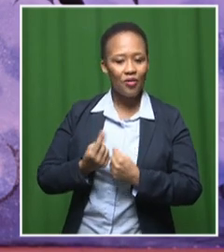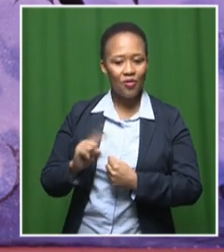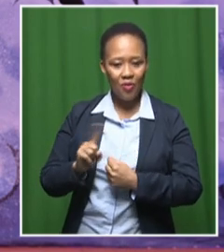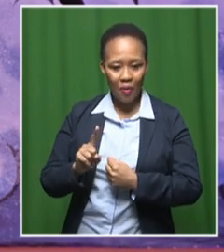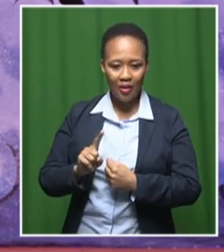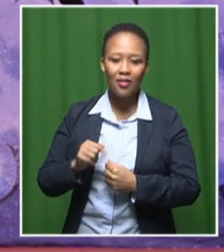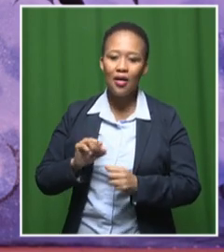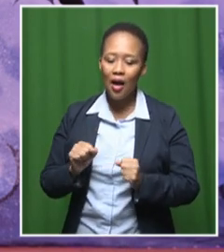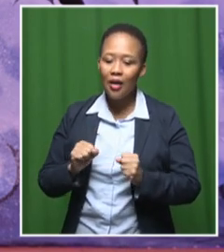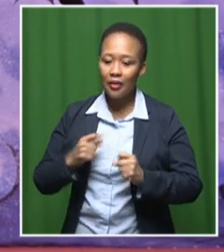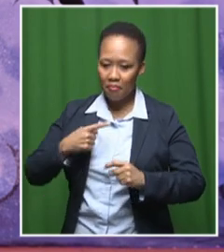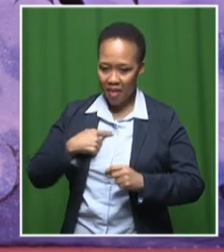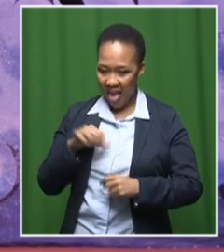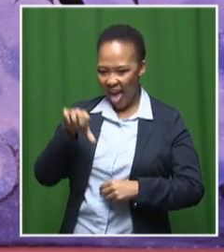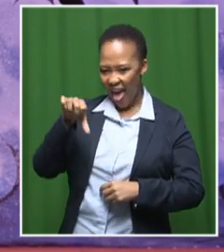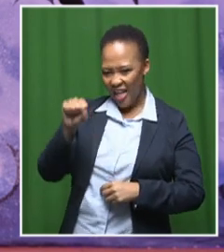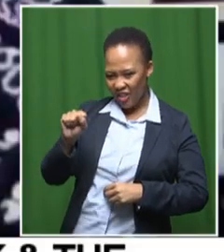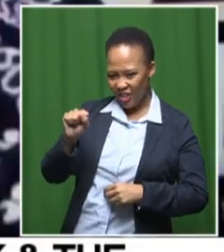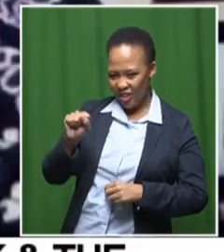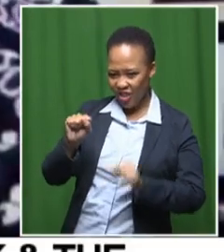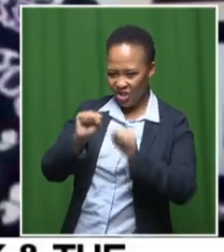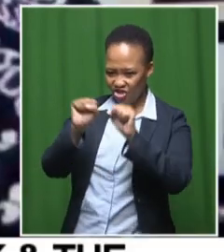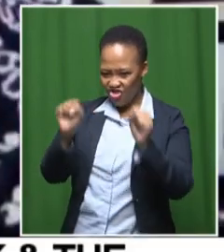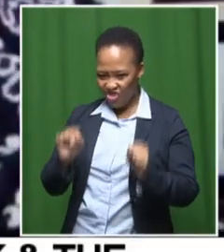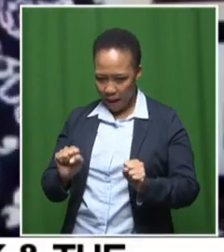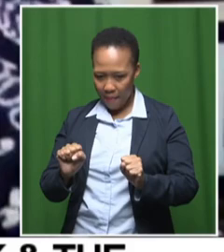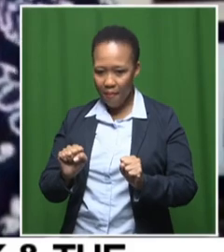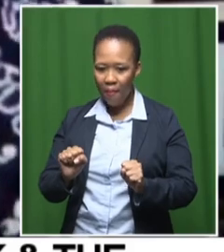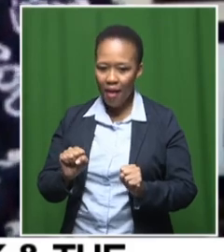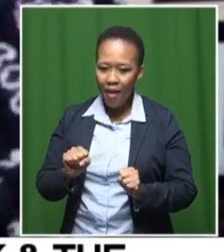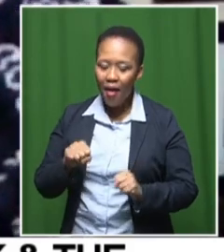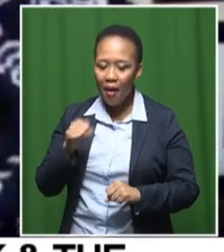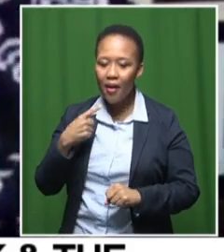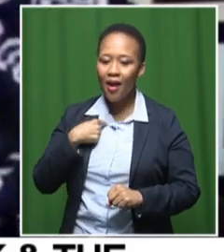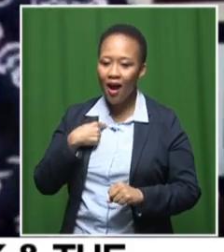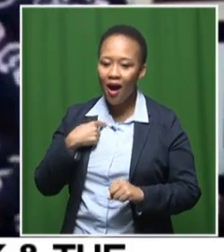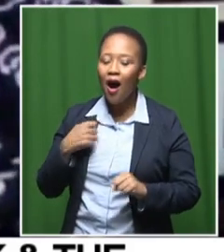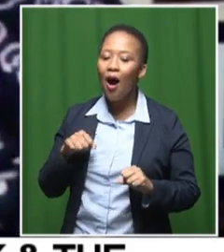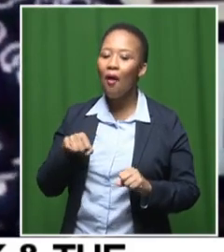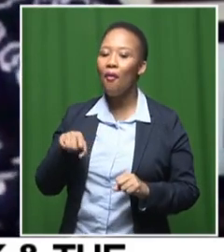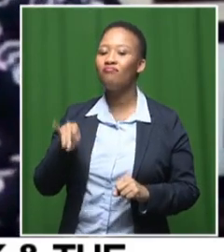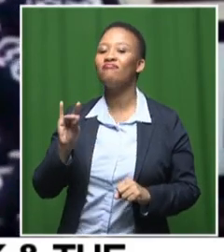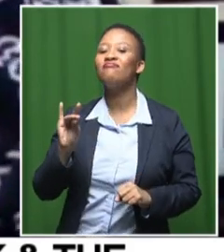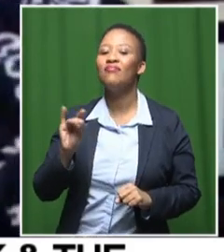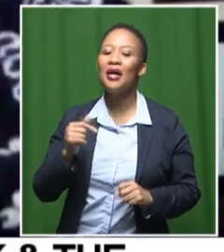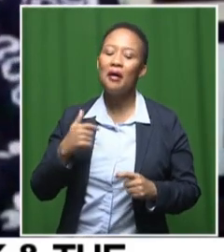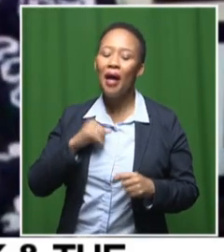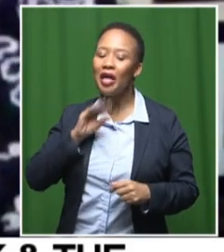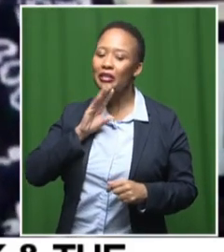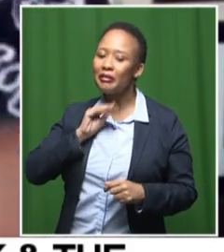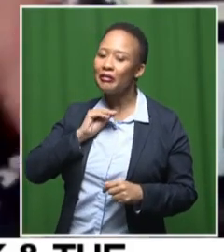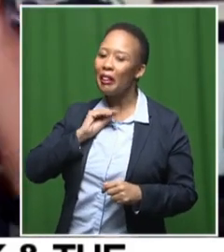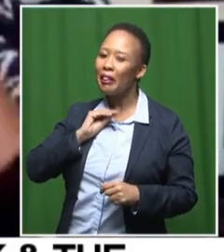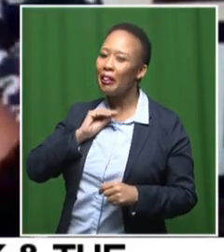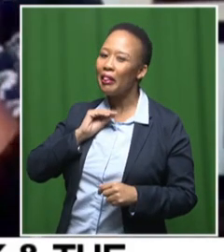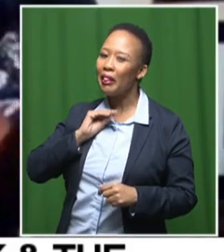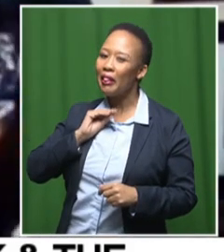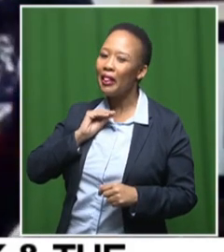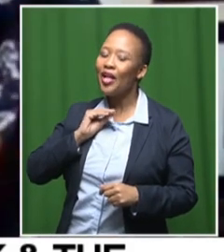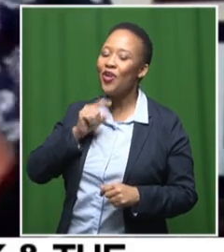shape, hurt my back, push my jaw out forward and do everything in a really squeaky voice.